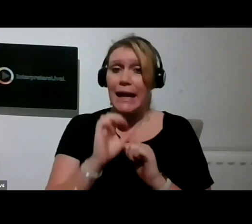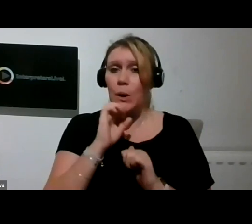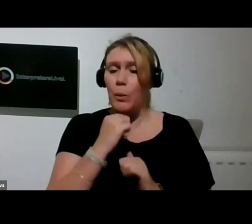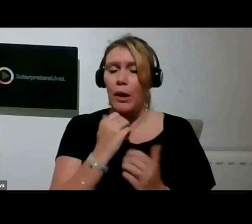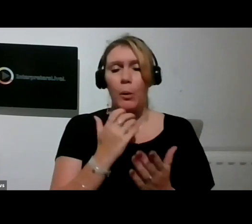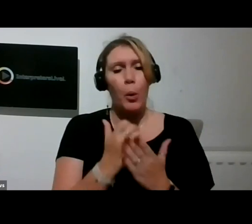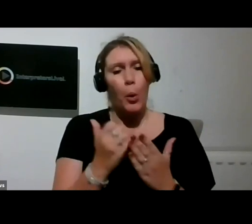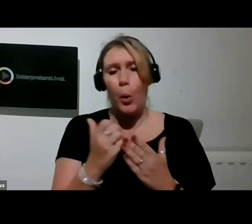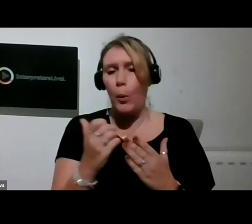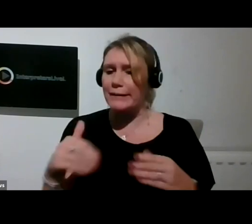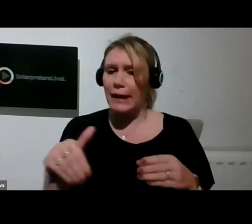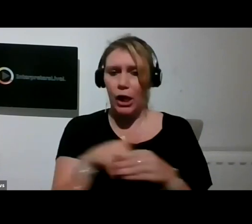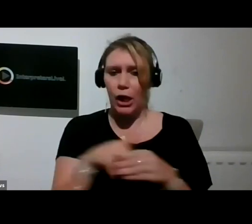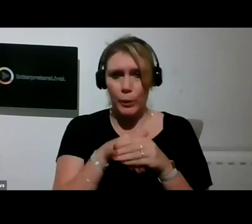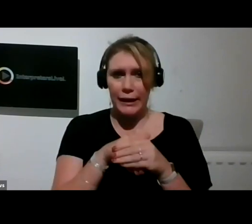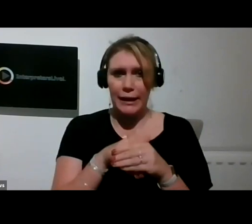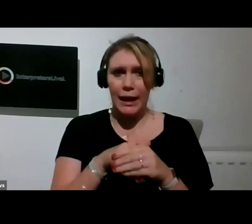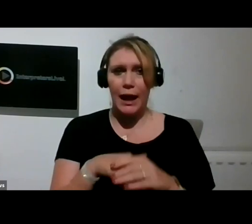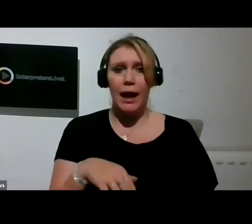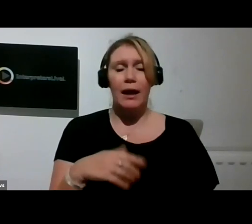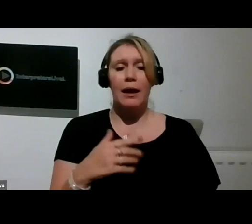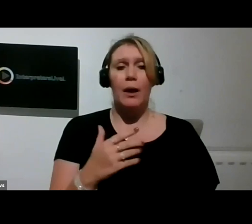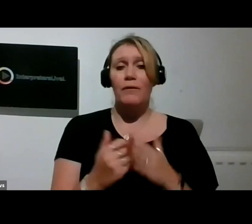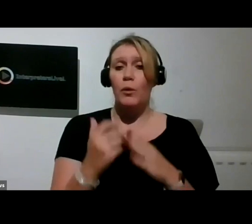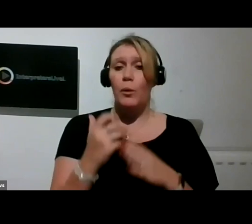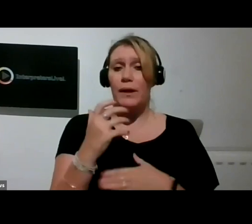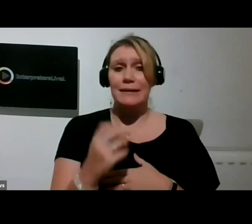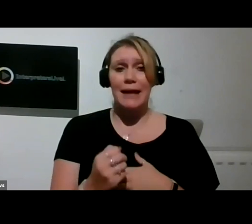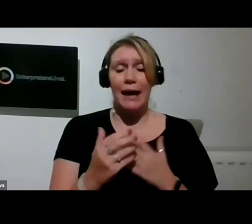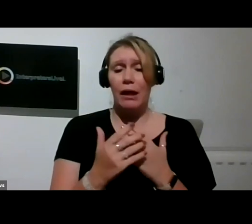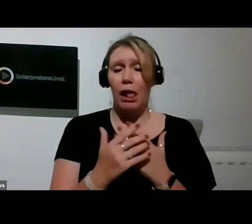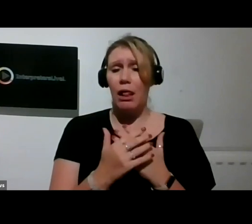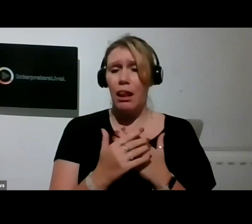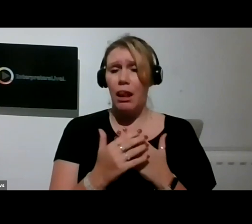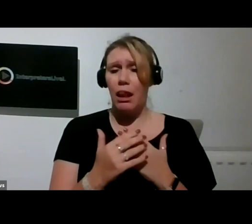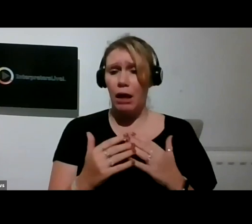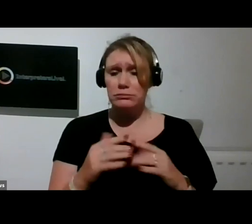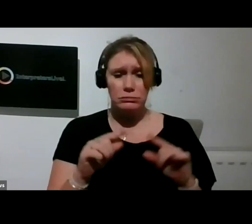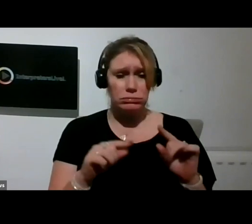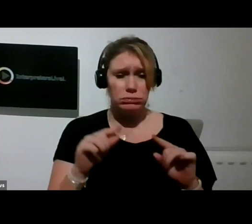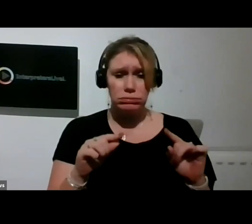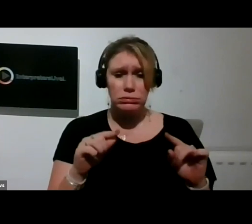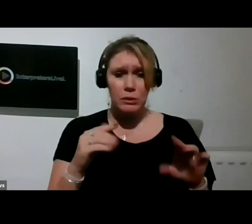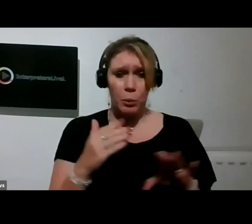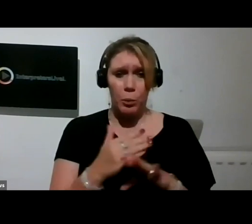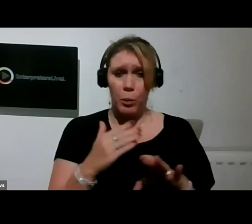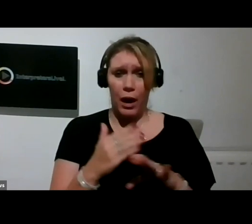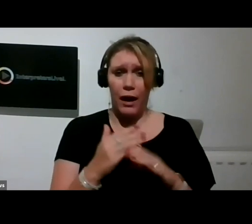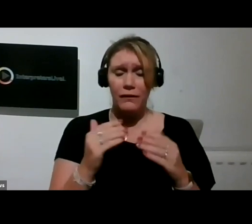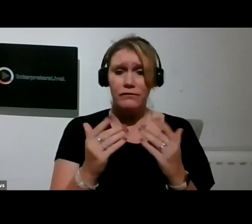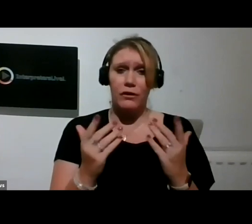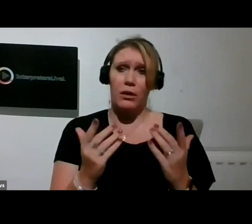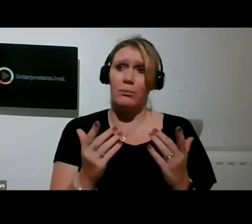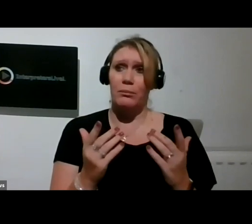vibrant exhibition of work from amateur artists who maybe paint once or twice a year, people who